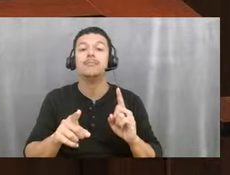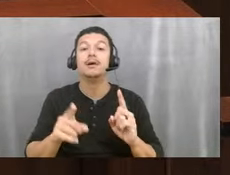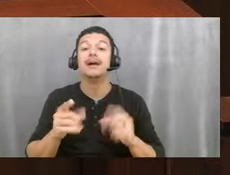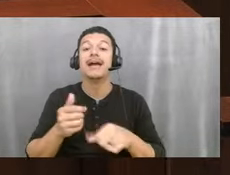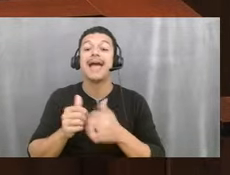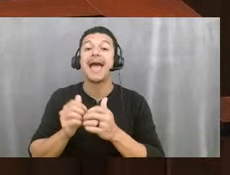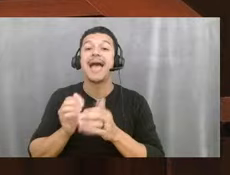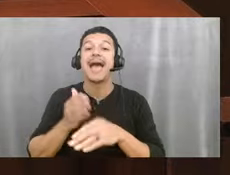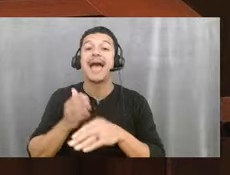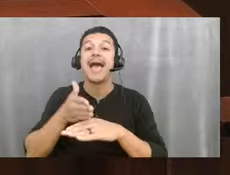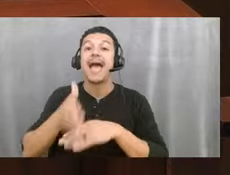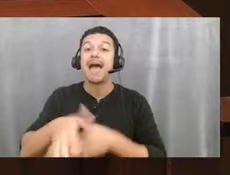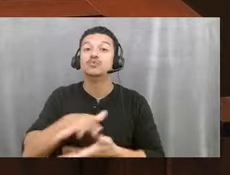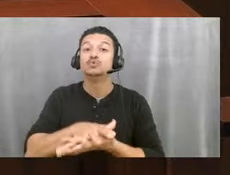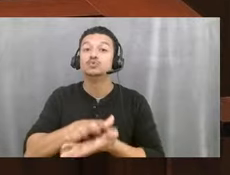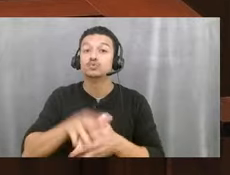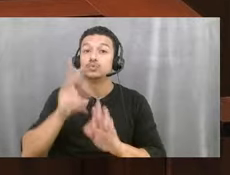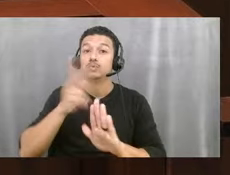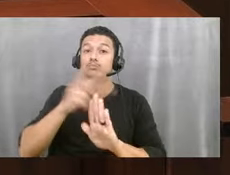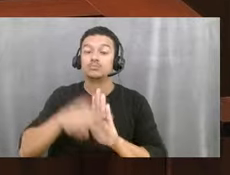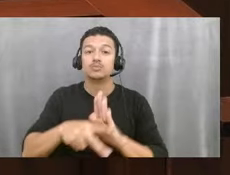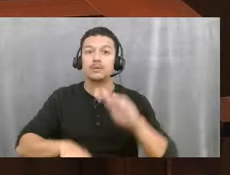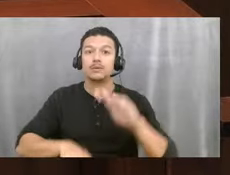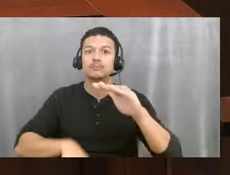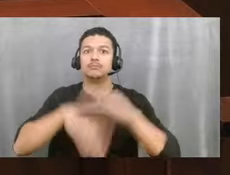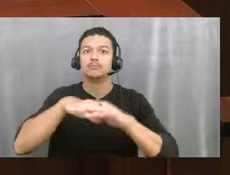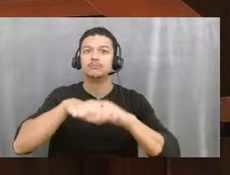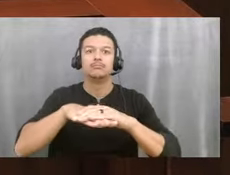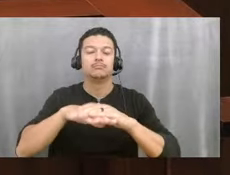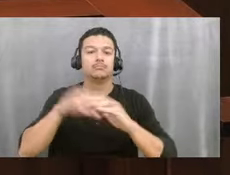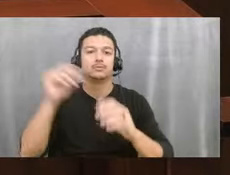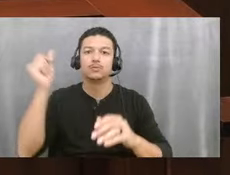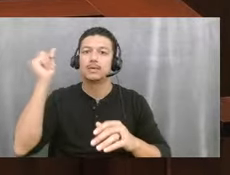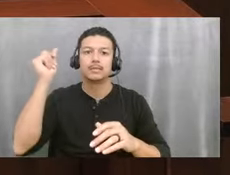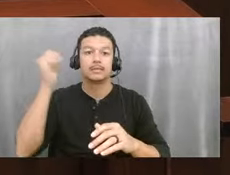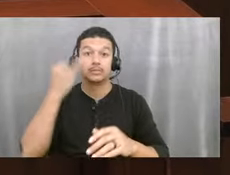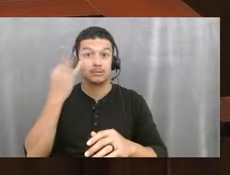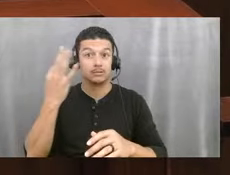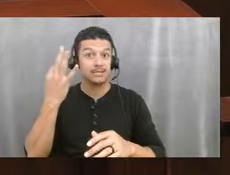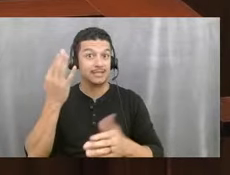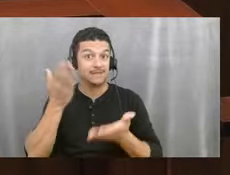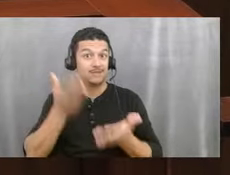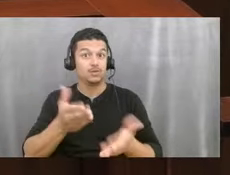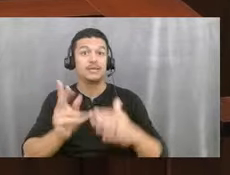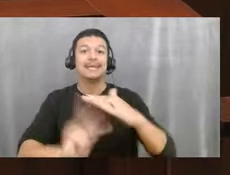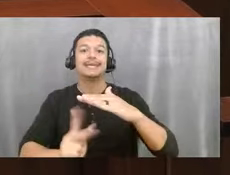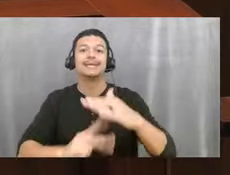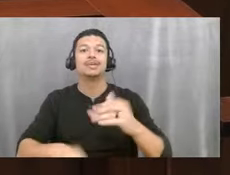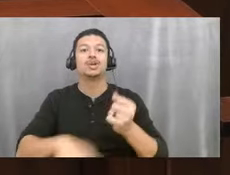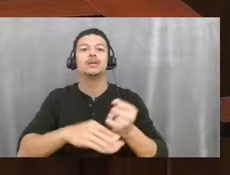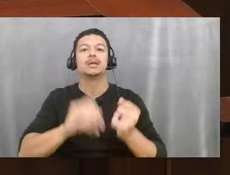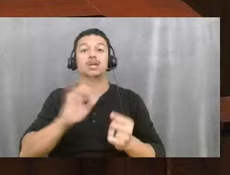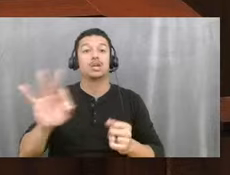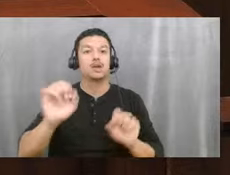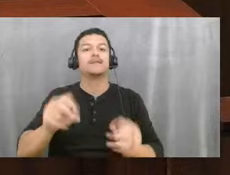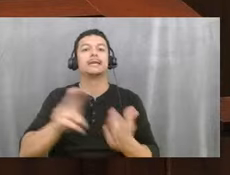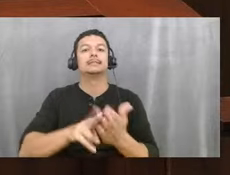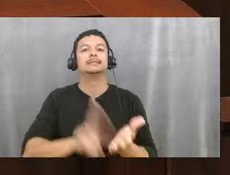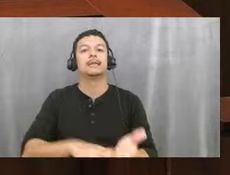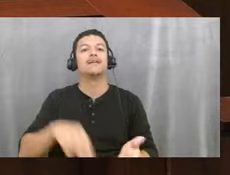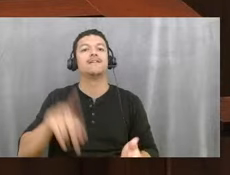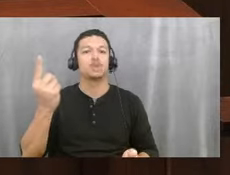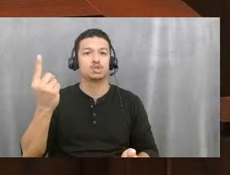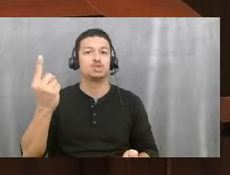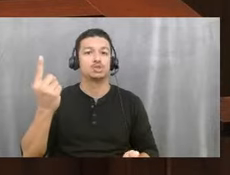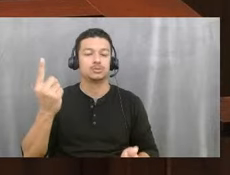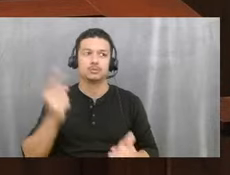fill up very quickly. And so if you're there on the kindergarten kickoff day, you can sign up first. And so make sure that you get your kid's name and you have an after-school program